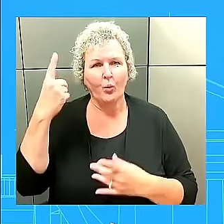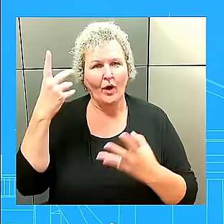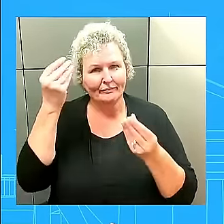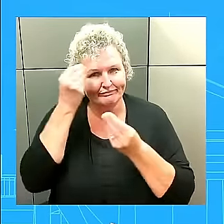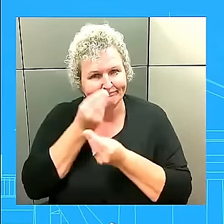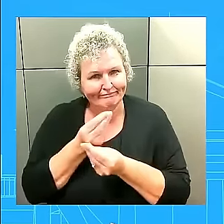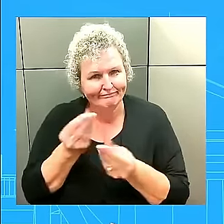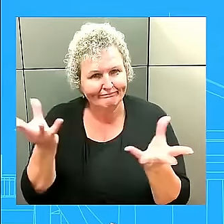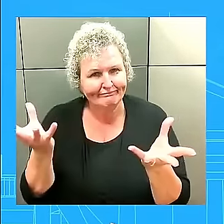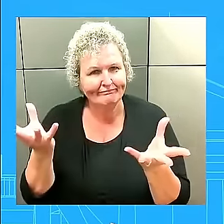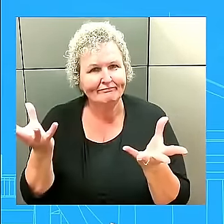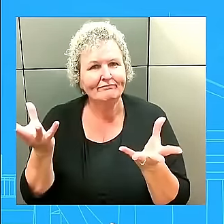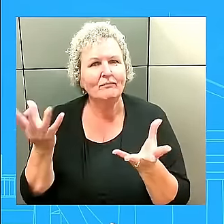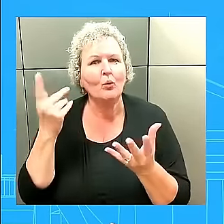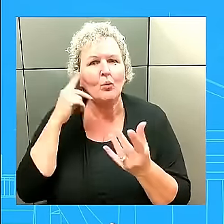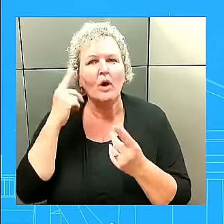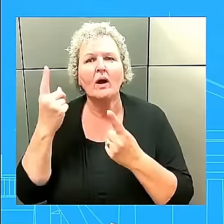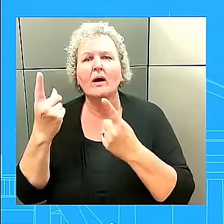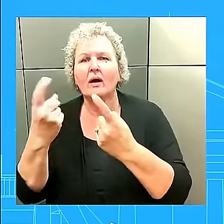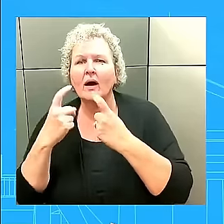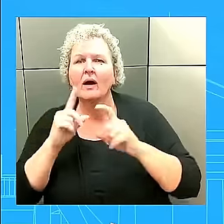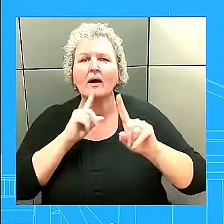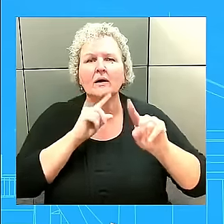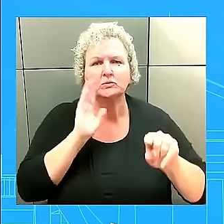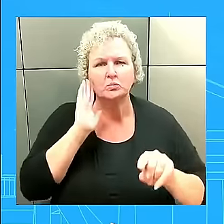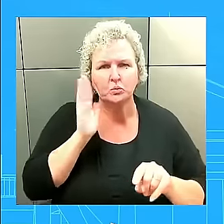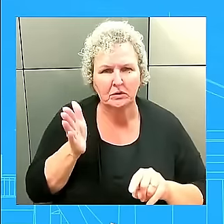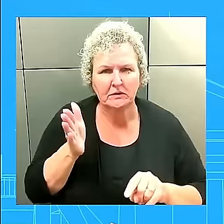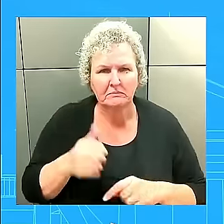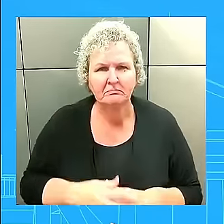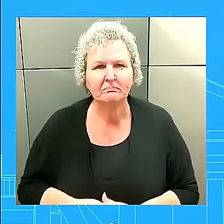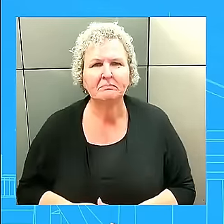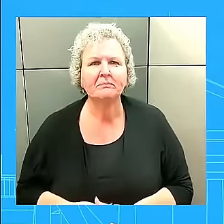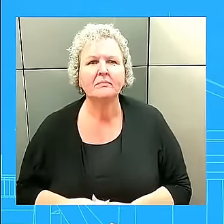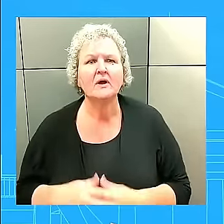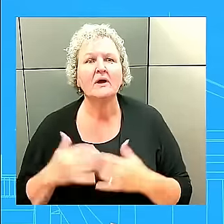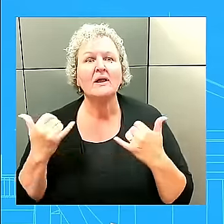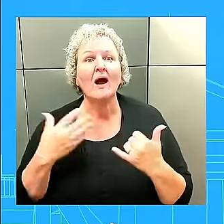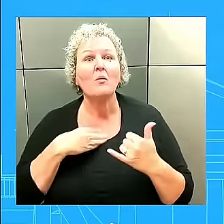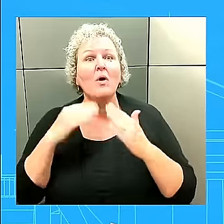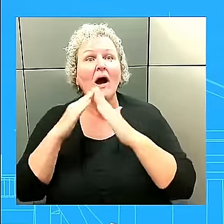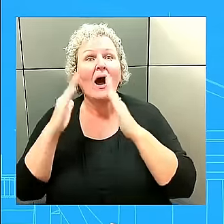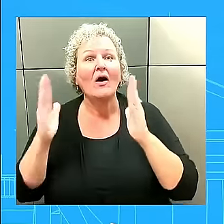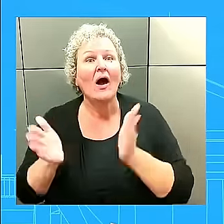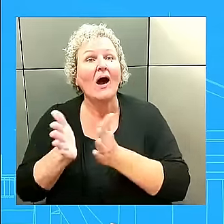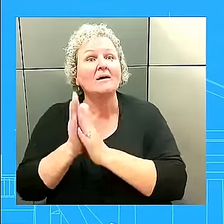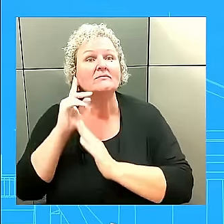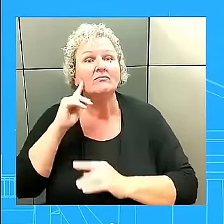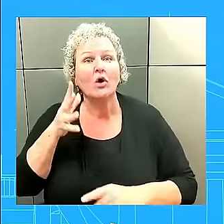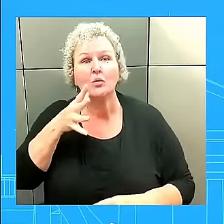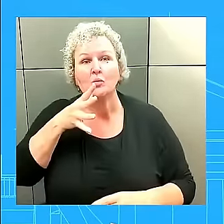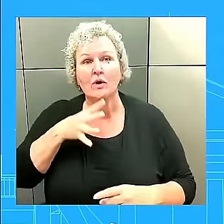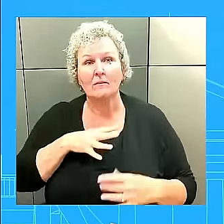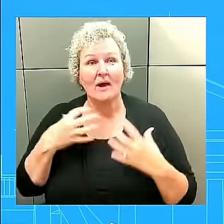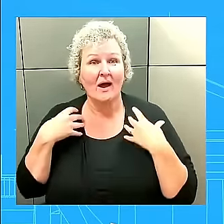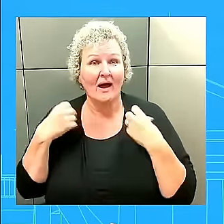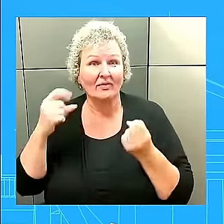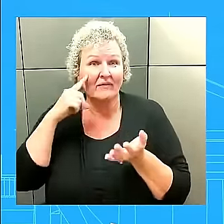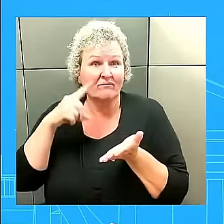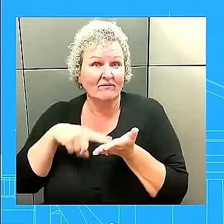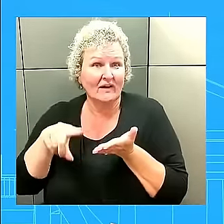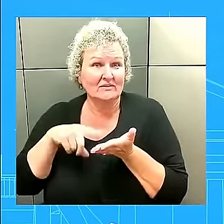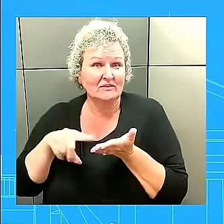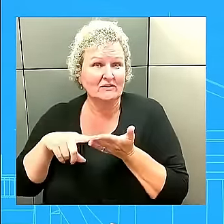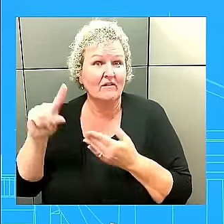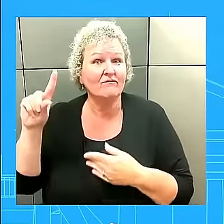today, as part of the White House Initiative on Women's Health Research, First Lady Jill Biden announced $110 million in awards